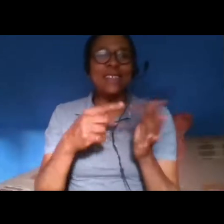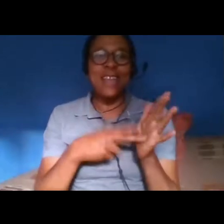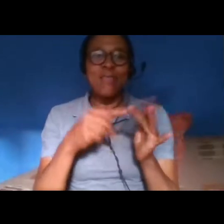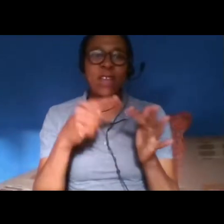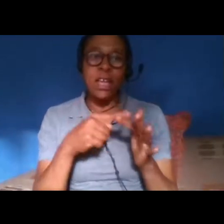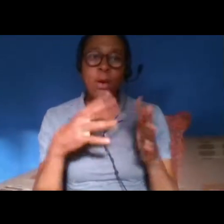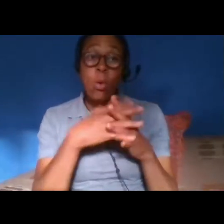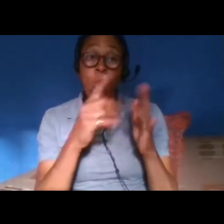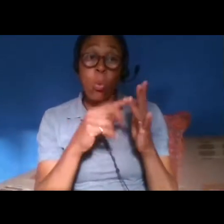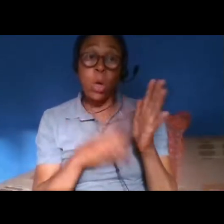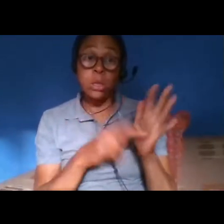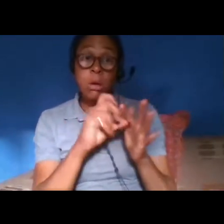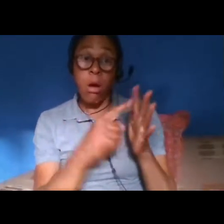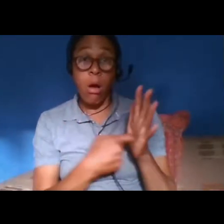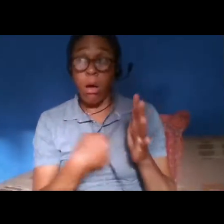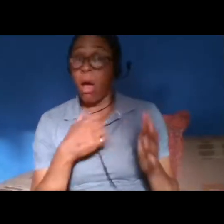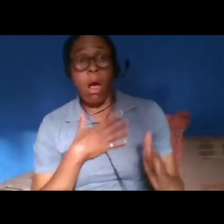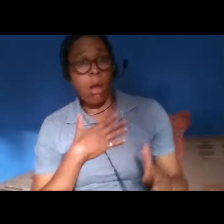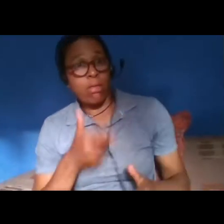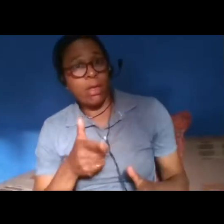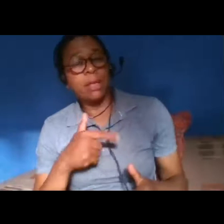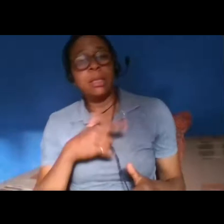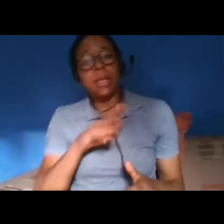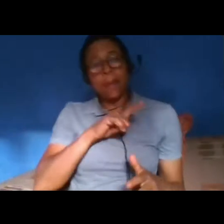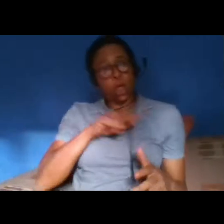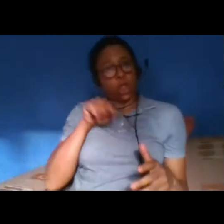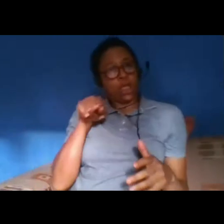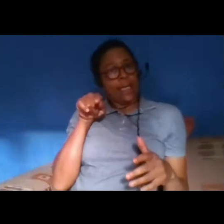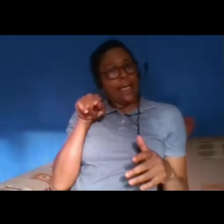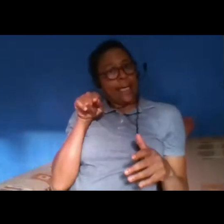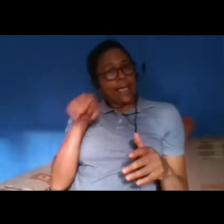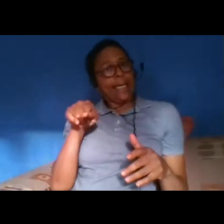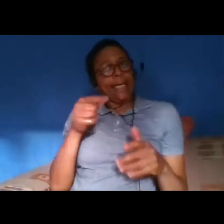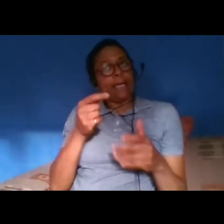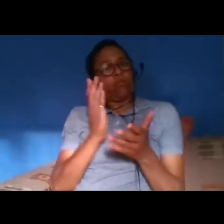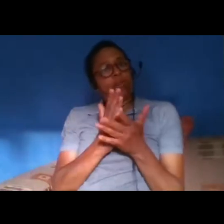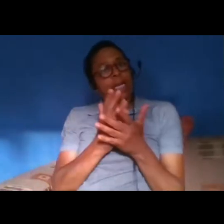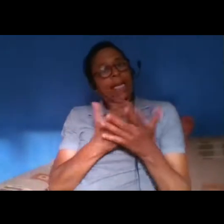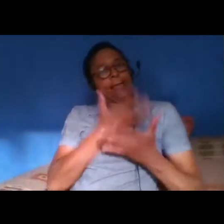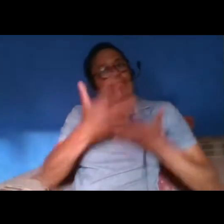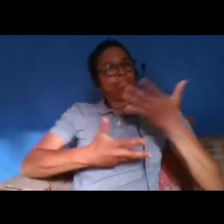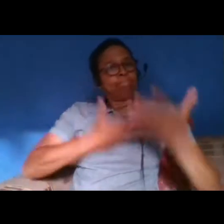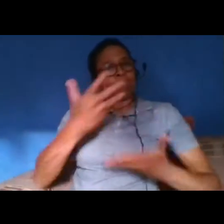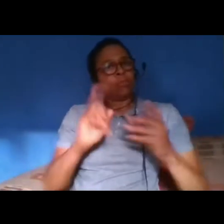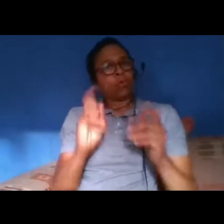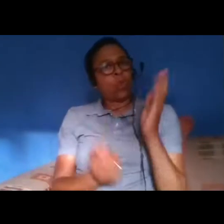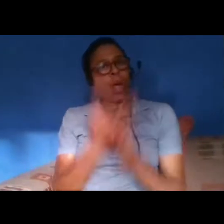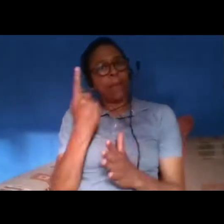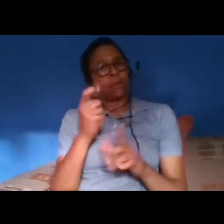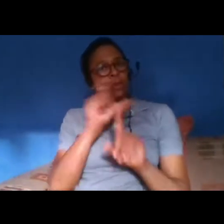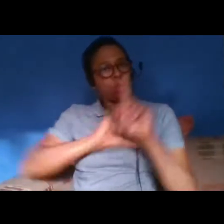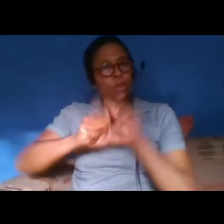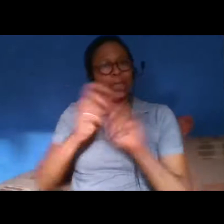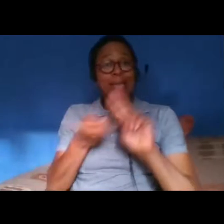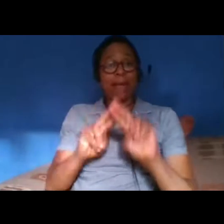dying day because it says so much about what happens to communities if what we do is we we isolate